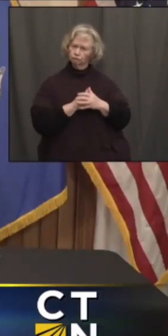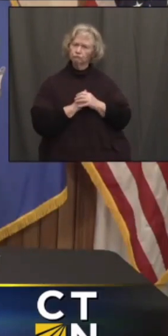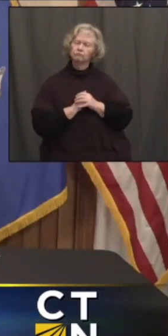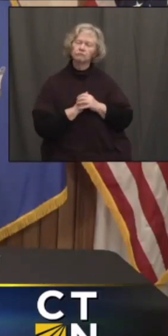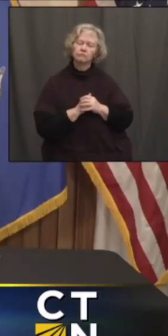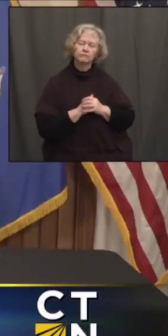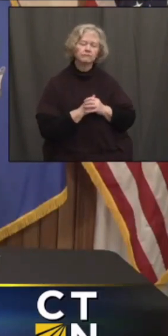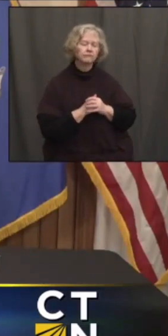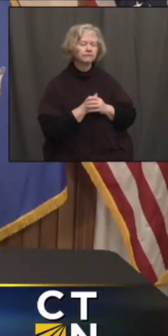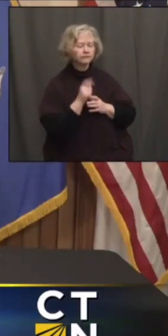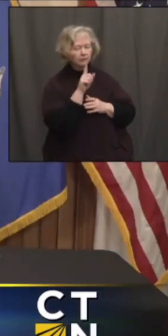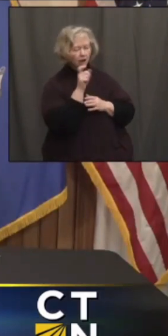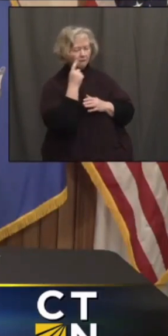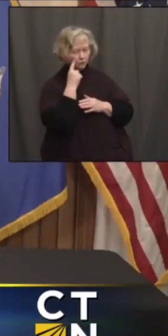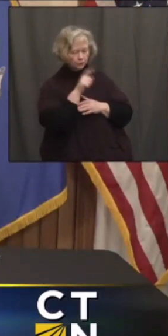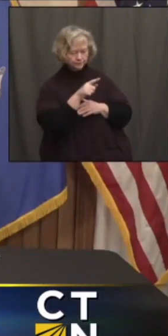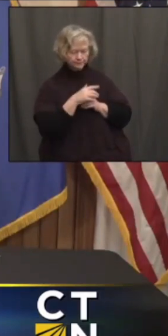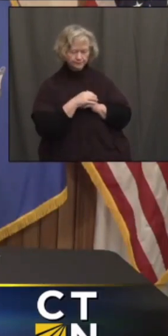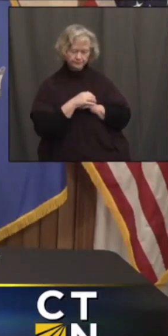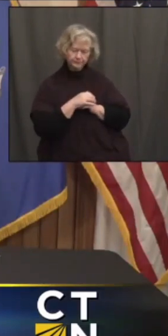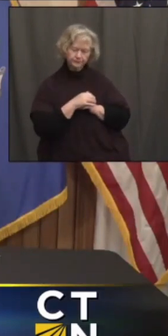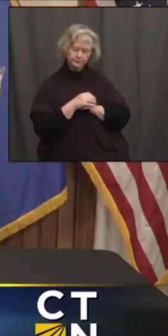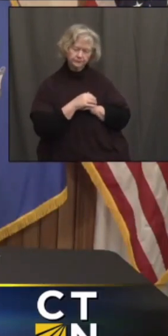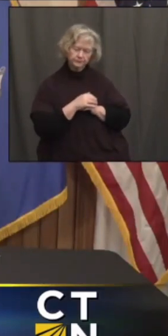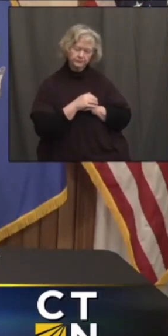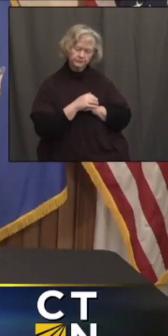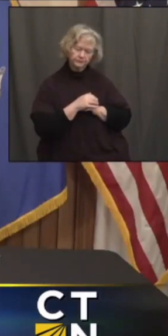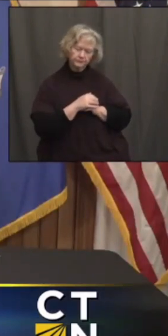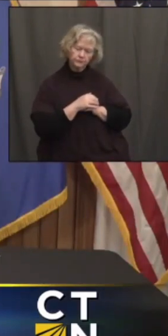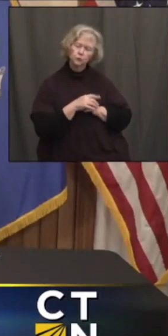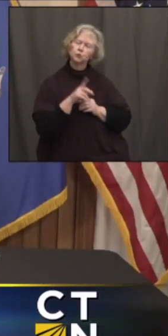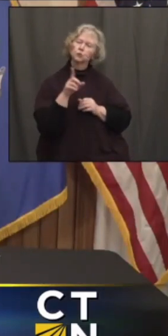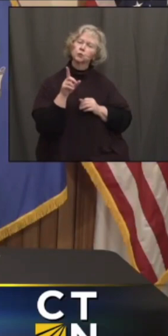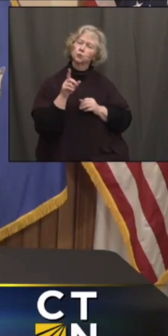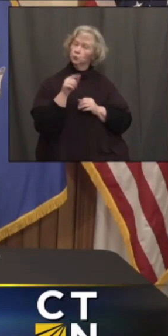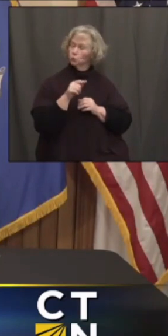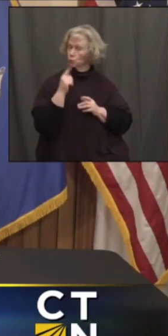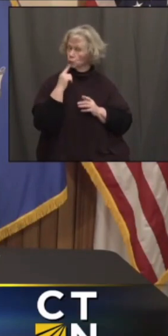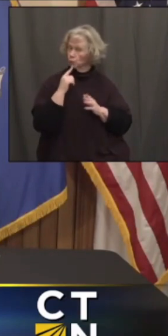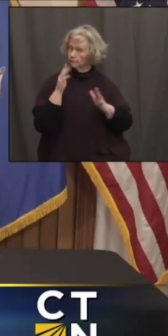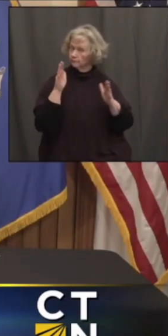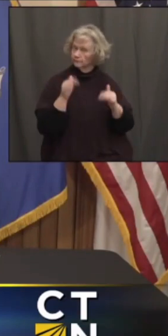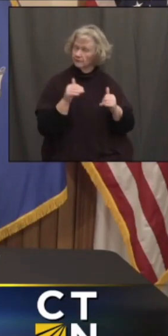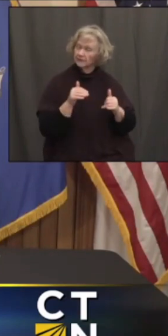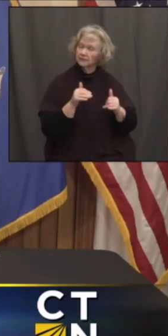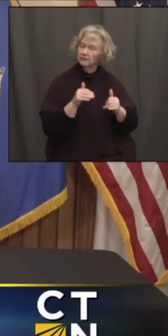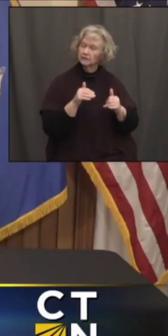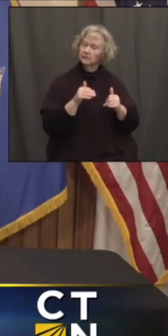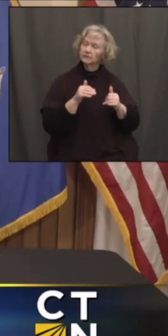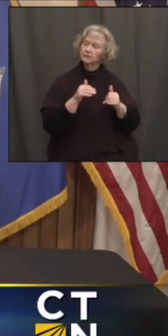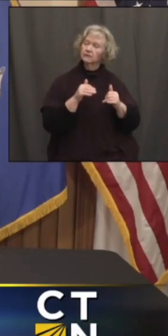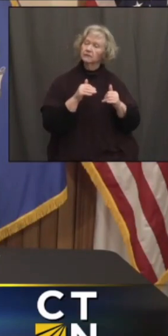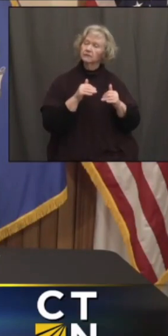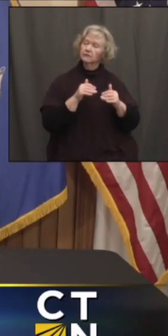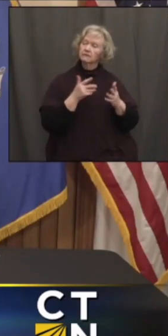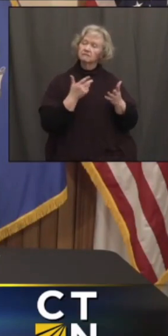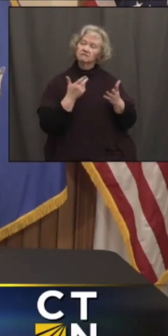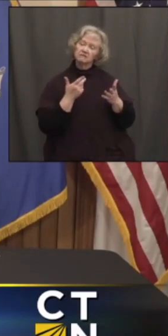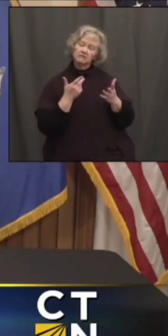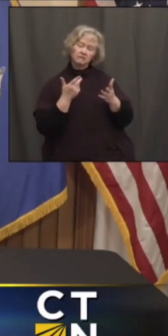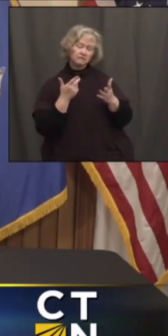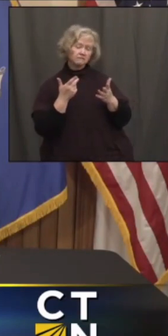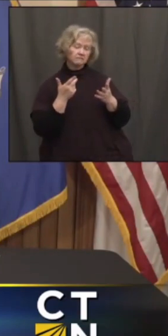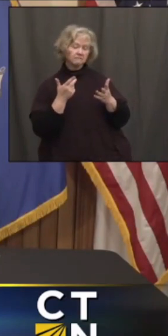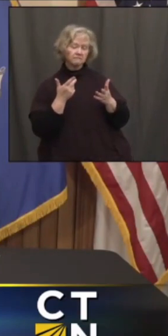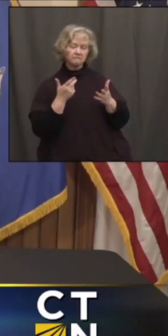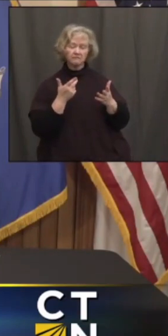And, Governor, do you anticipate reissuing some sort